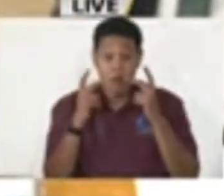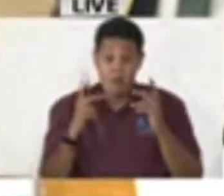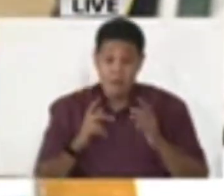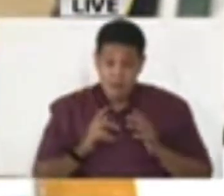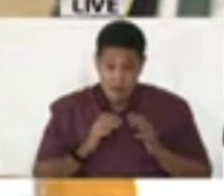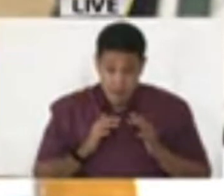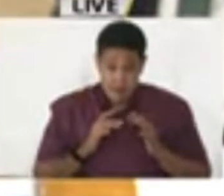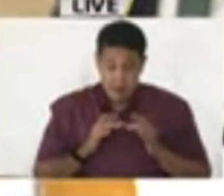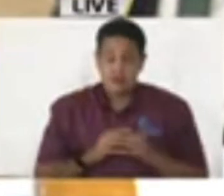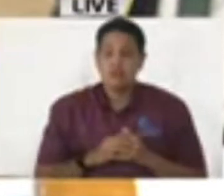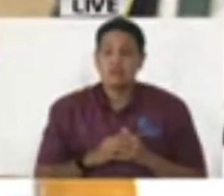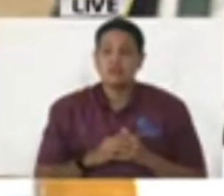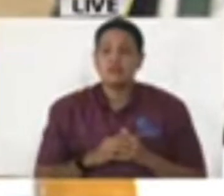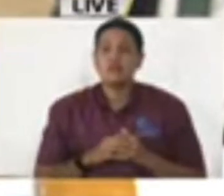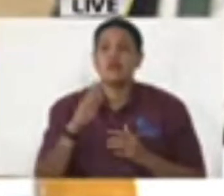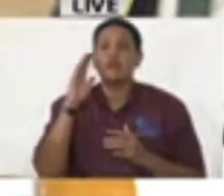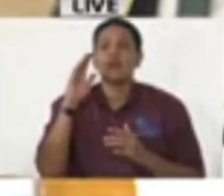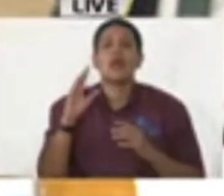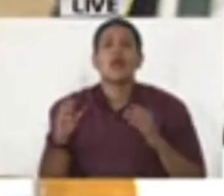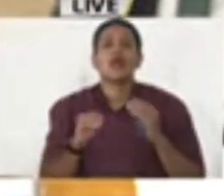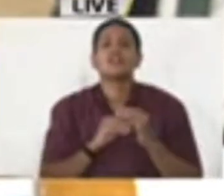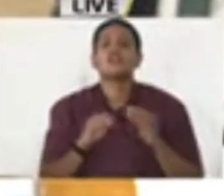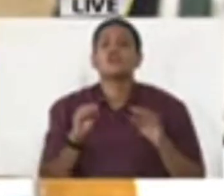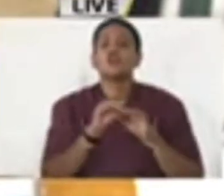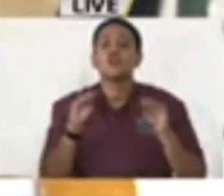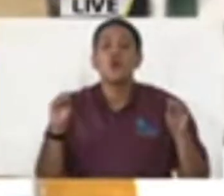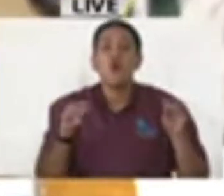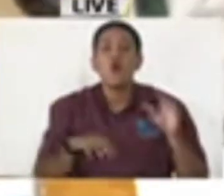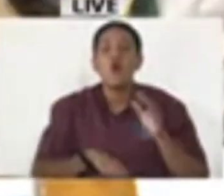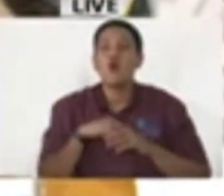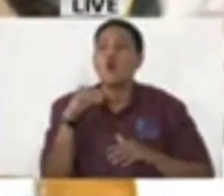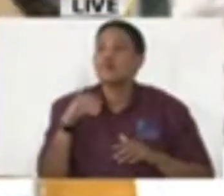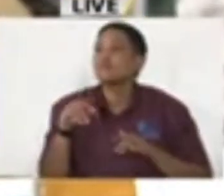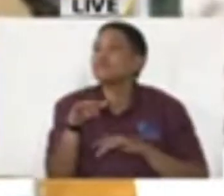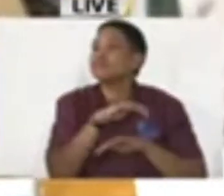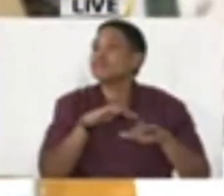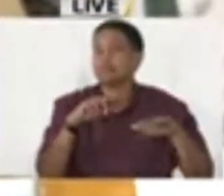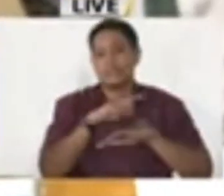will also be a no-movement day.